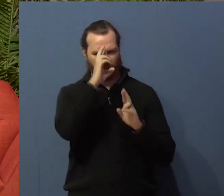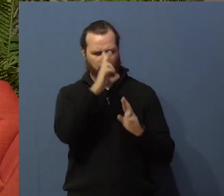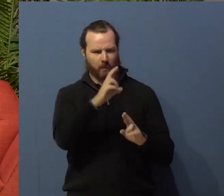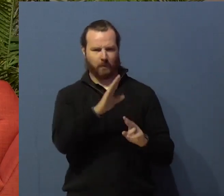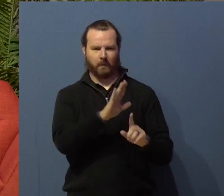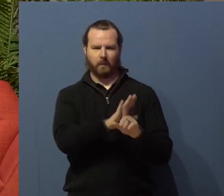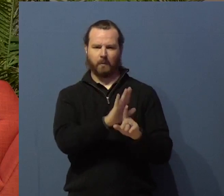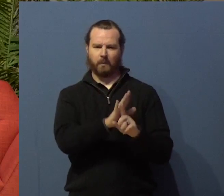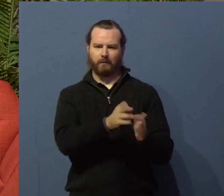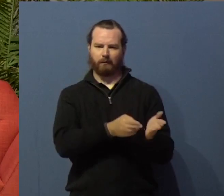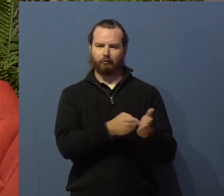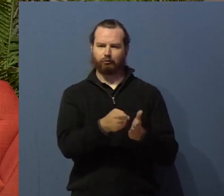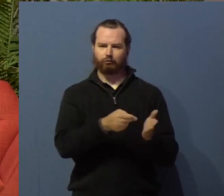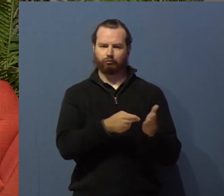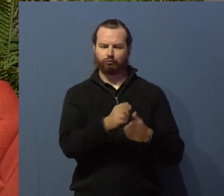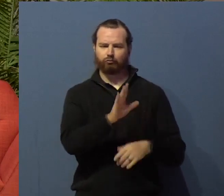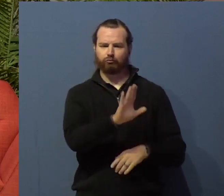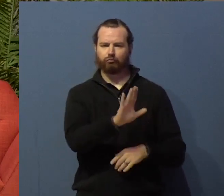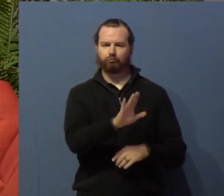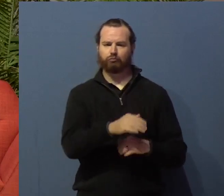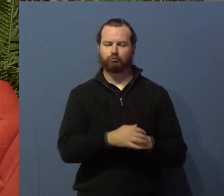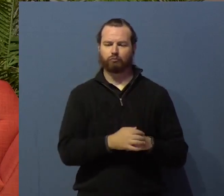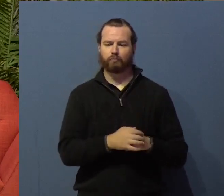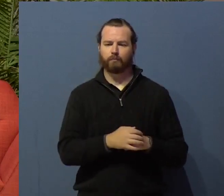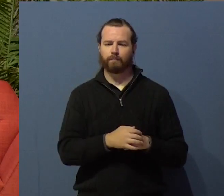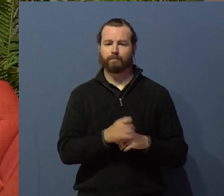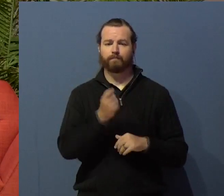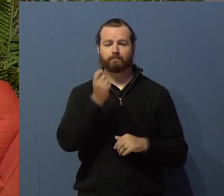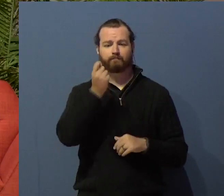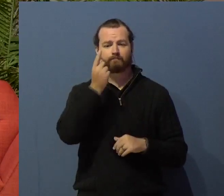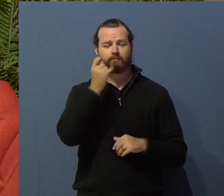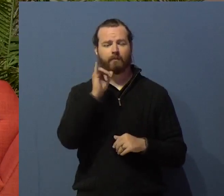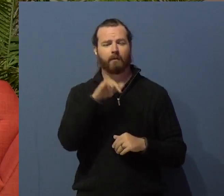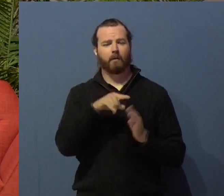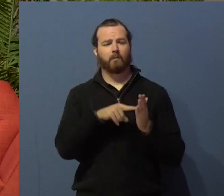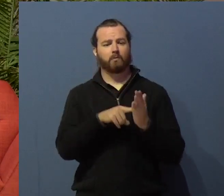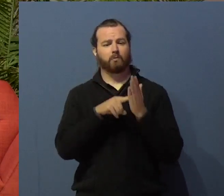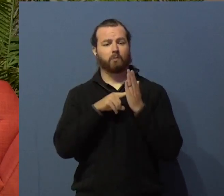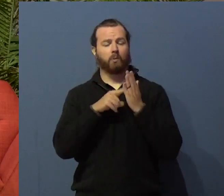is we're looking at an issue,